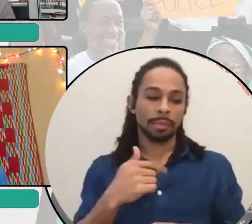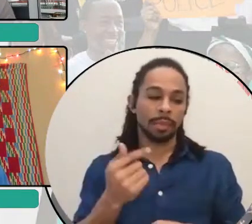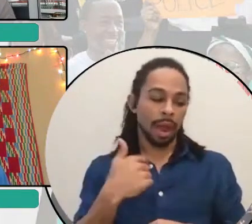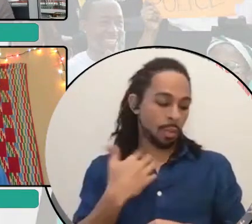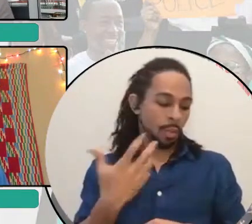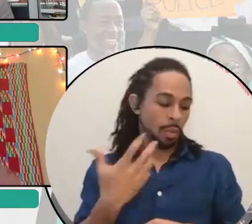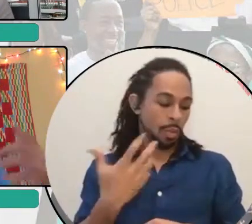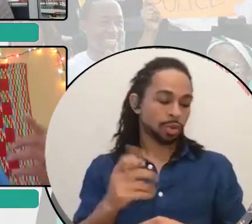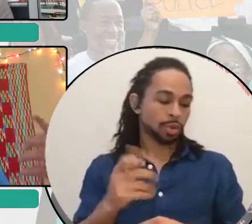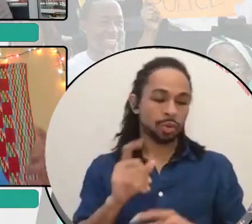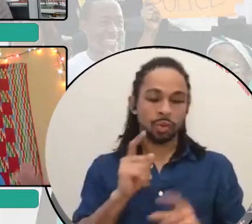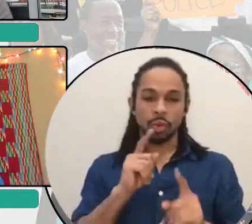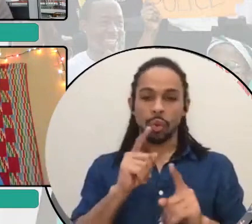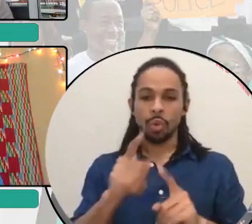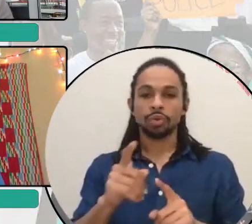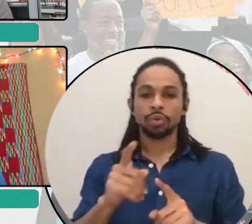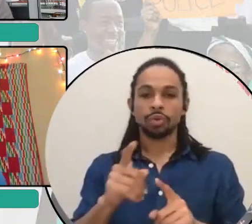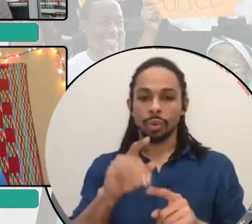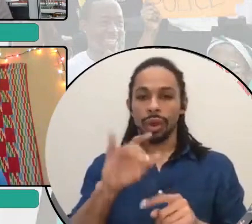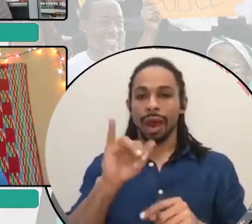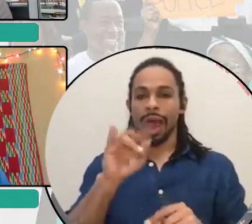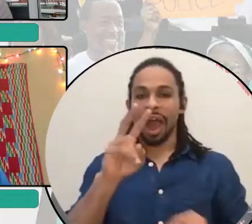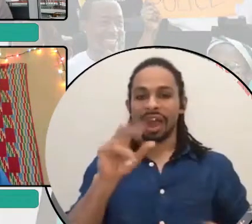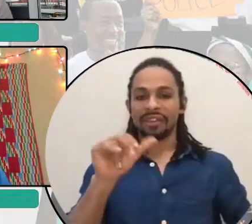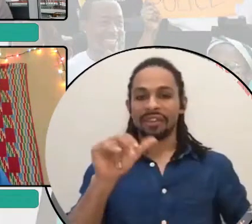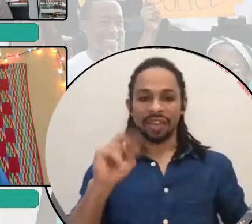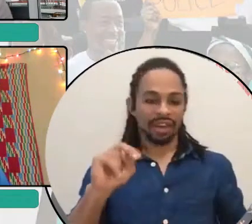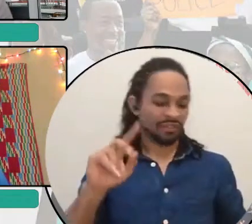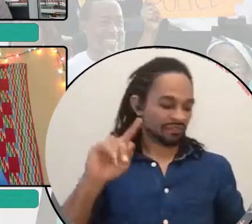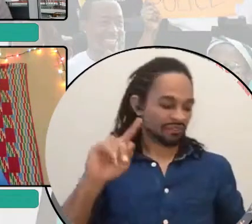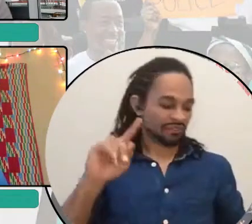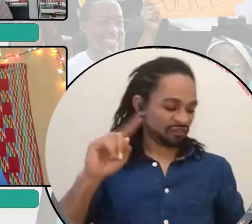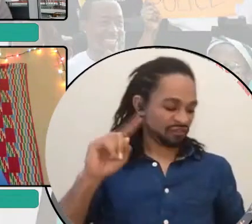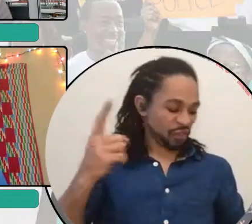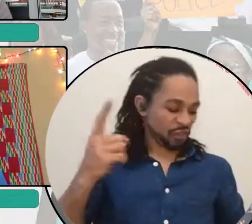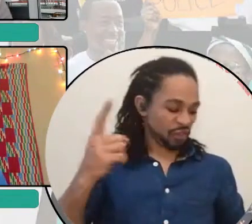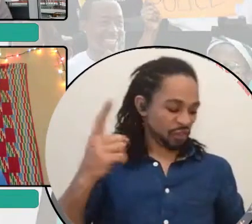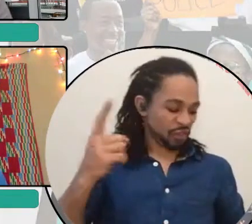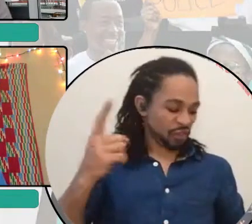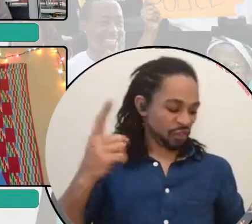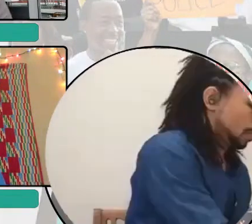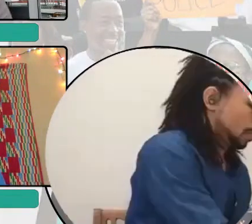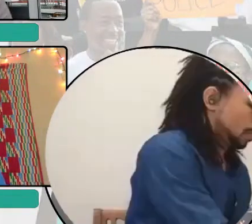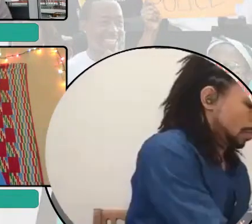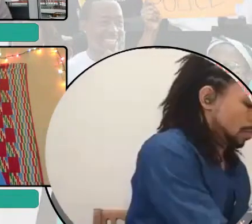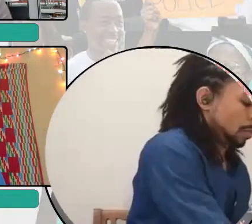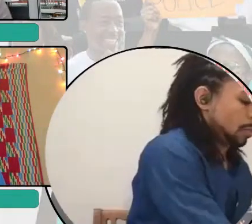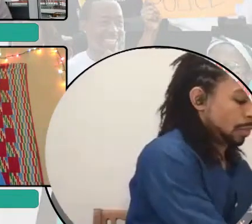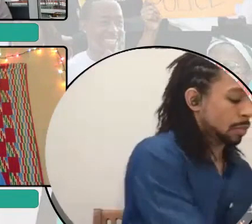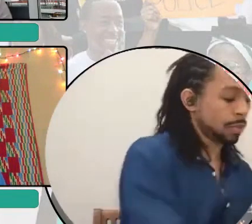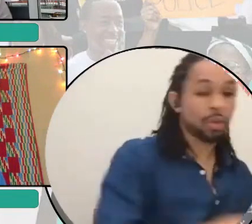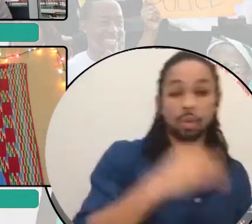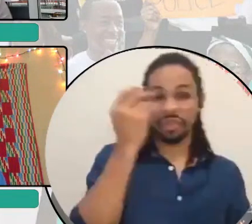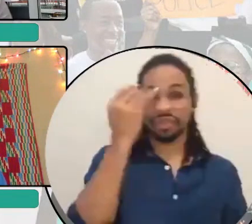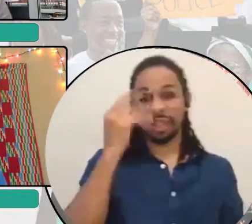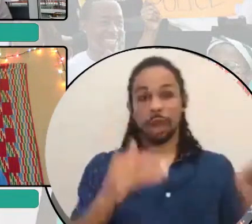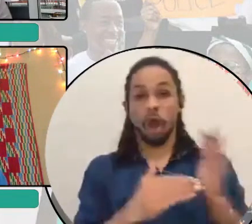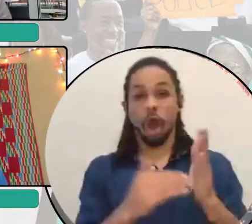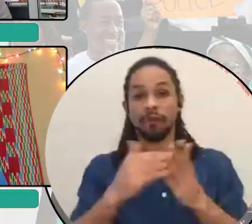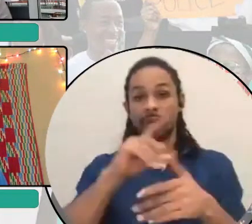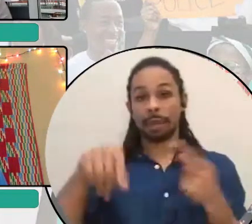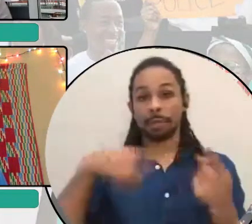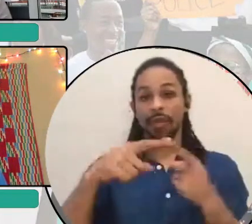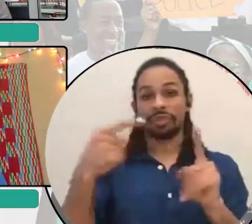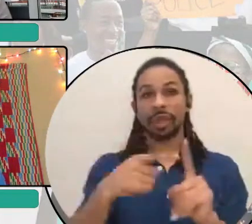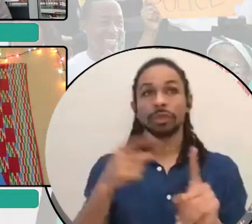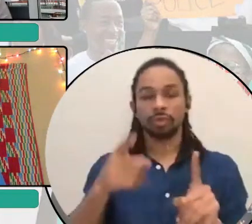okay. Uh, cause I know you said you were still really thinking a lot about this and trying to see your place. So what, where in your